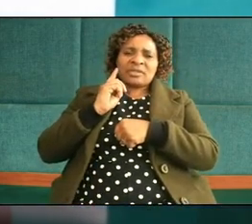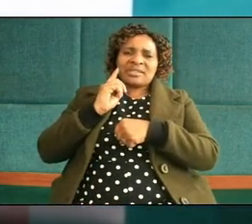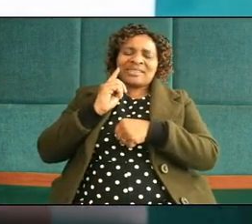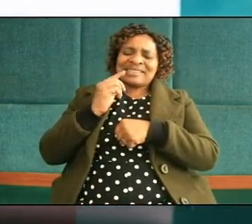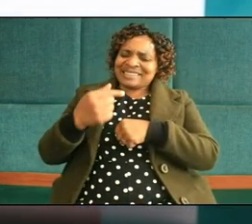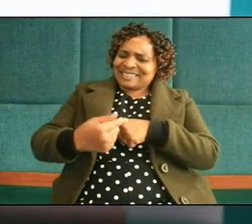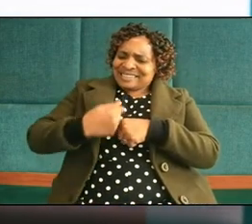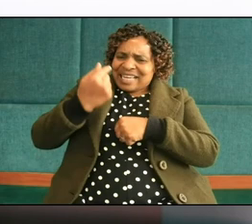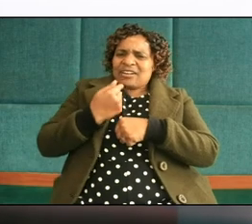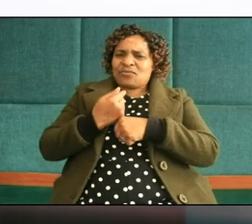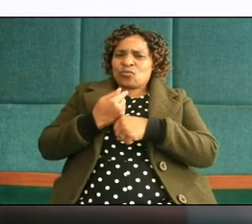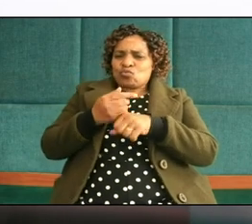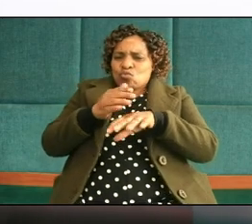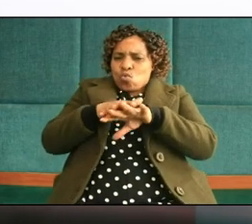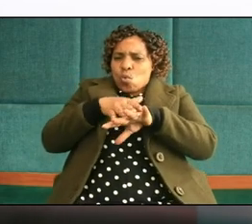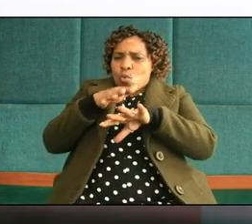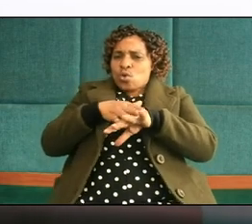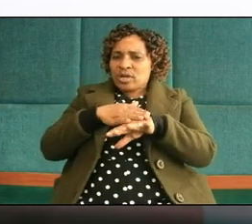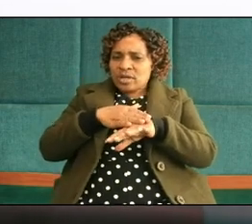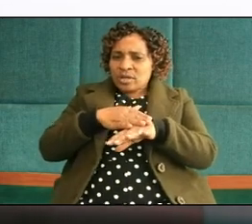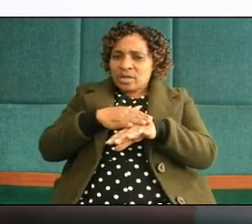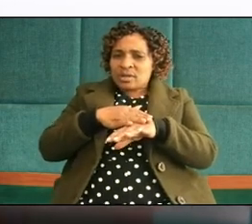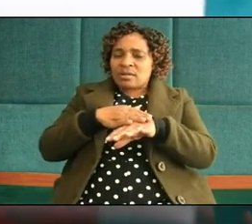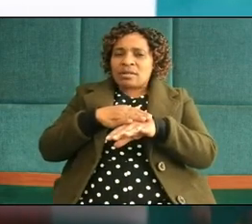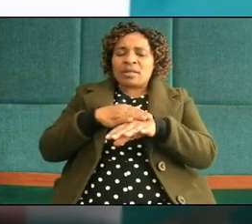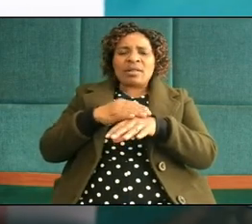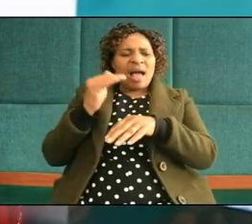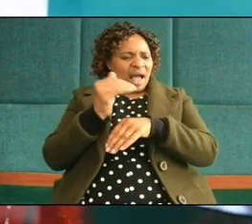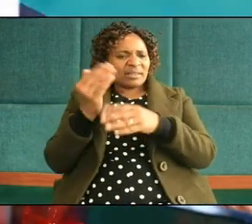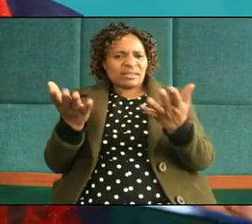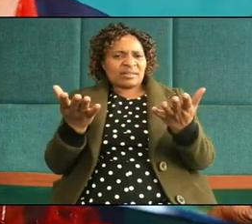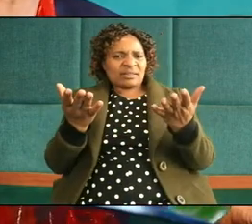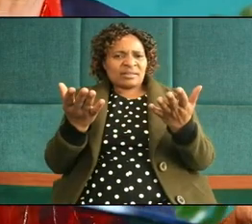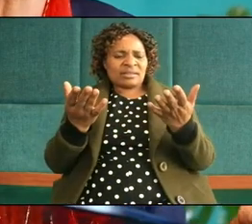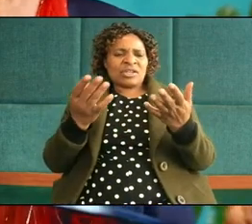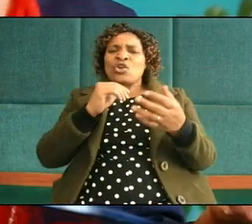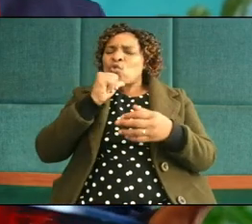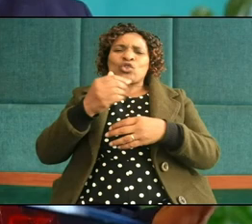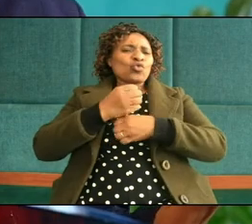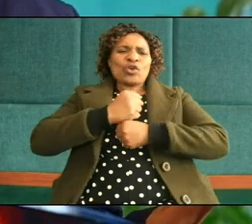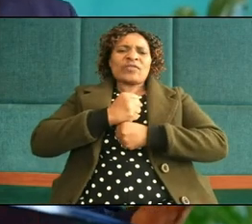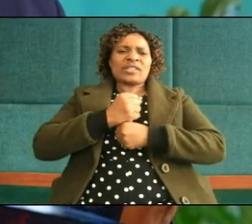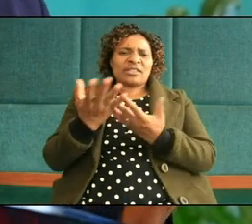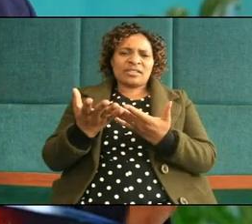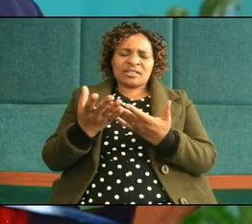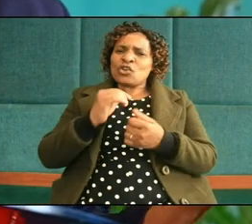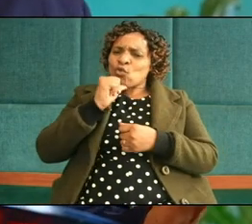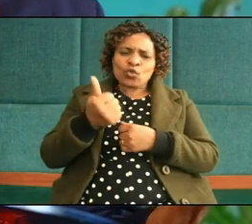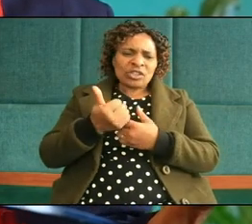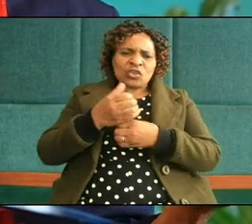esteem goes low down you ask him he's not confident he's not